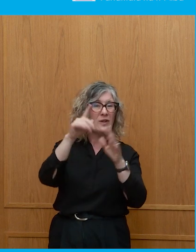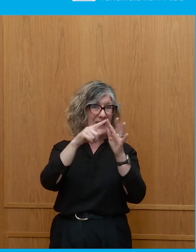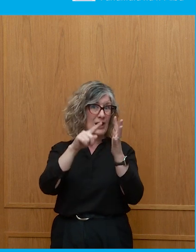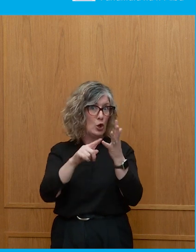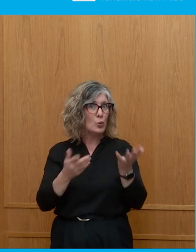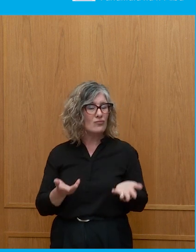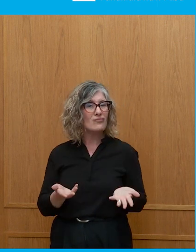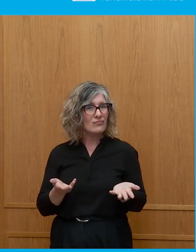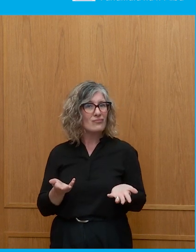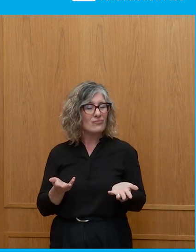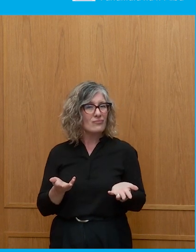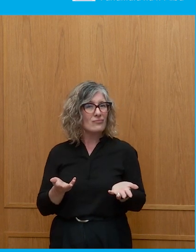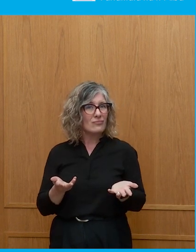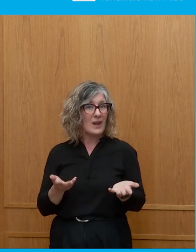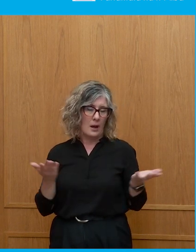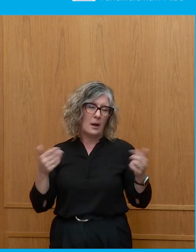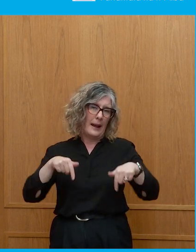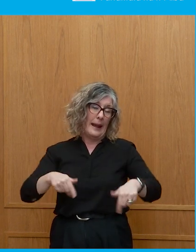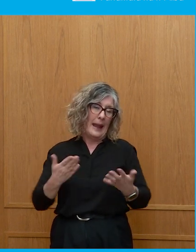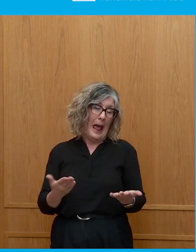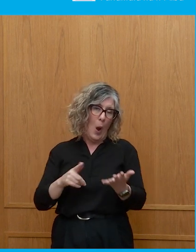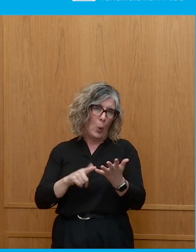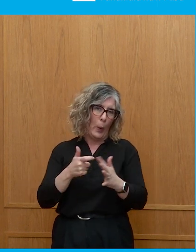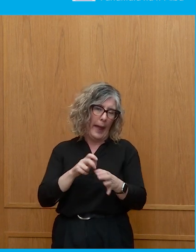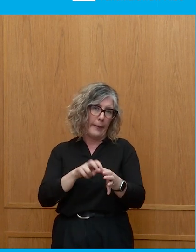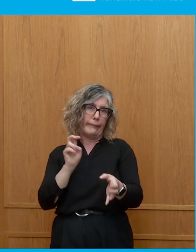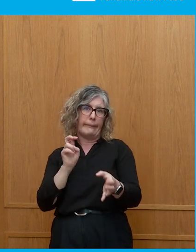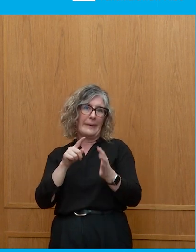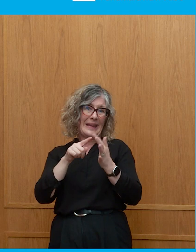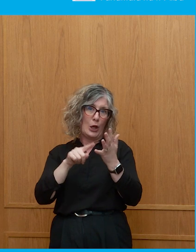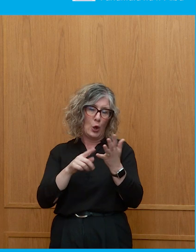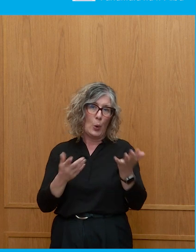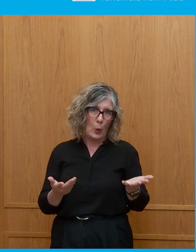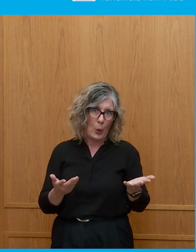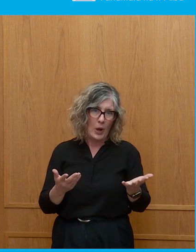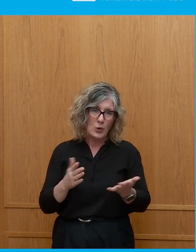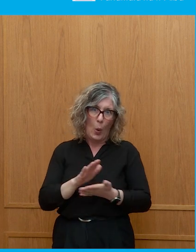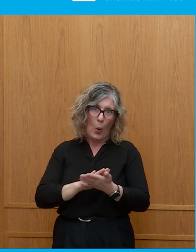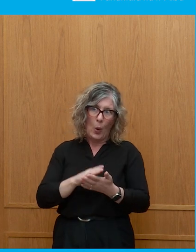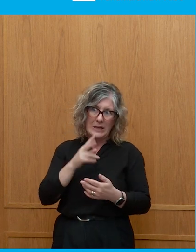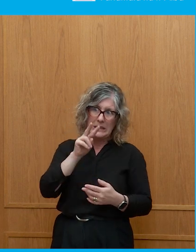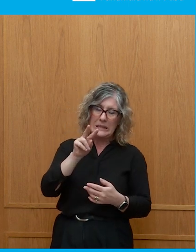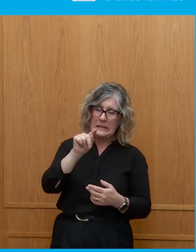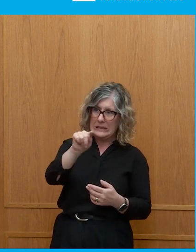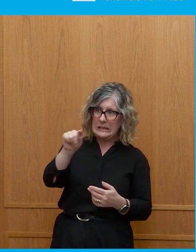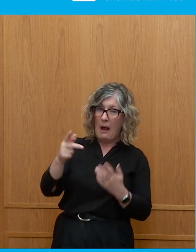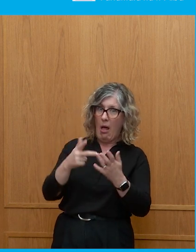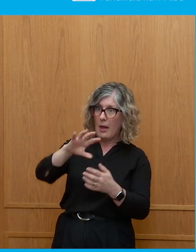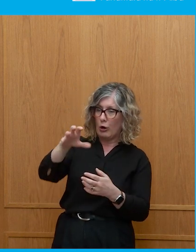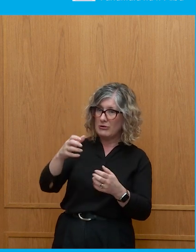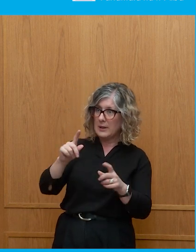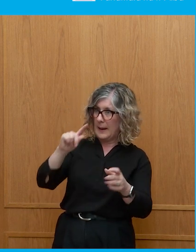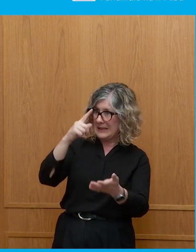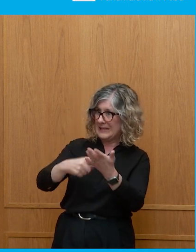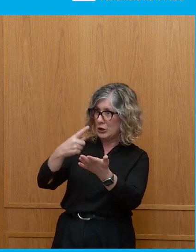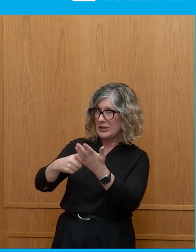And, you know, that UK is not a member state anymore, but it's still heavily influenced by decisions that are made at that level.